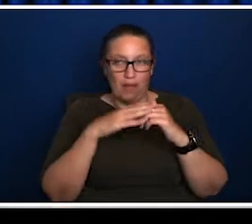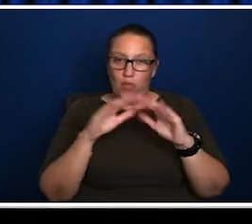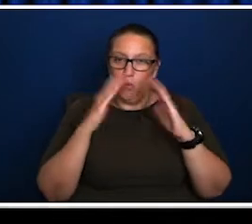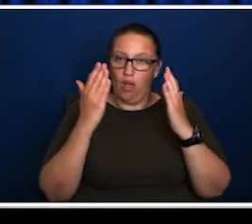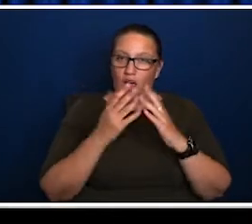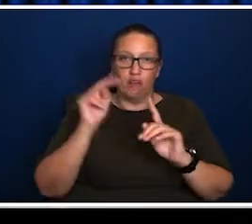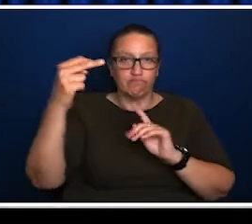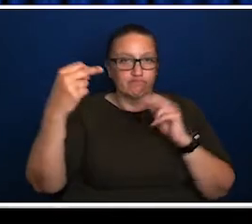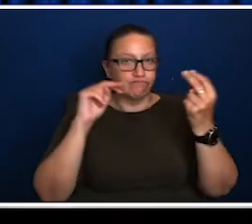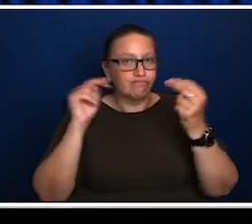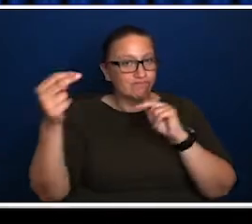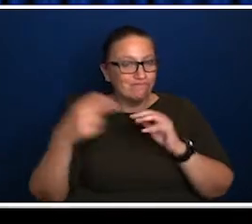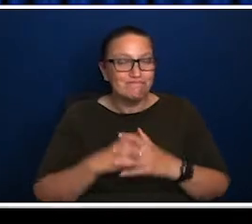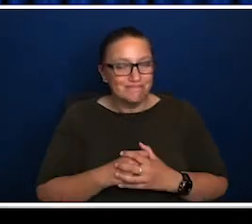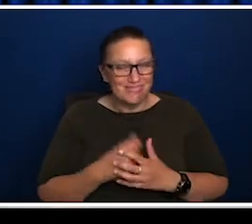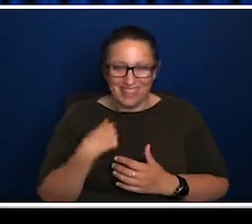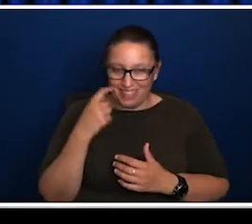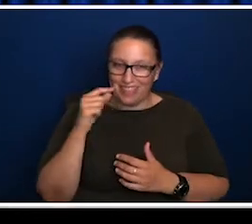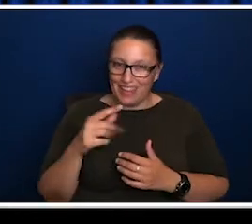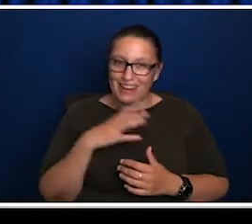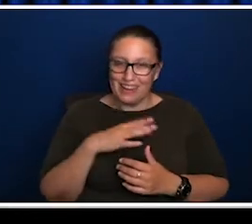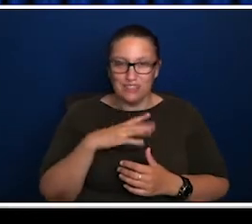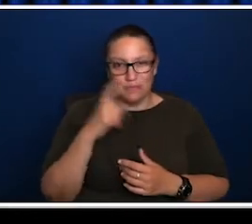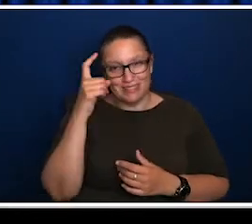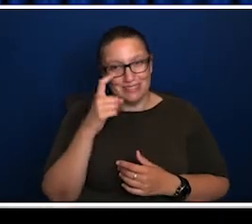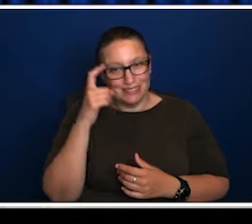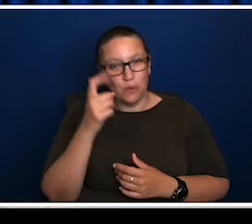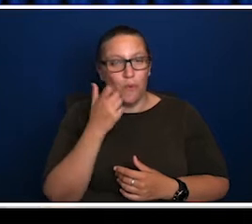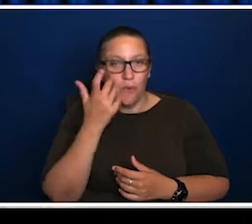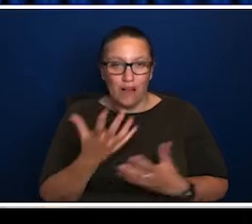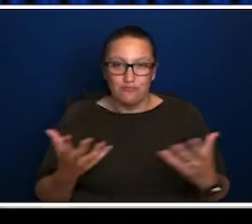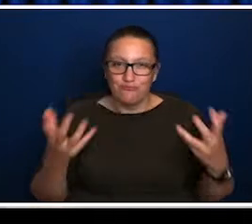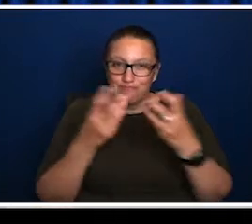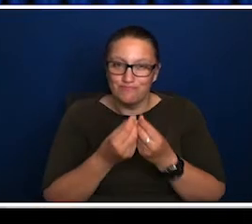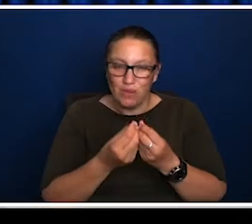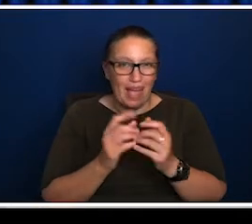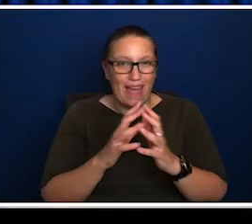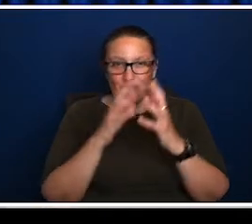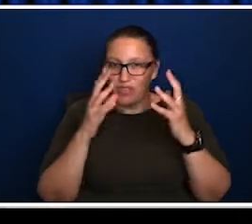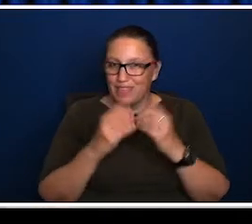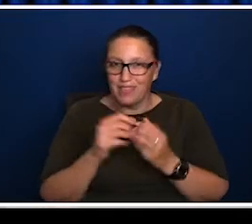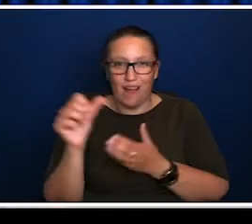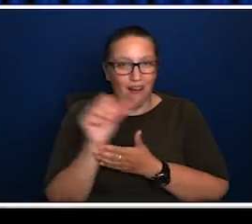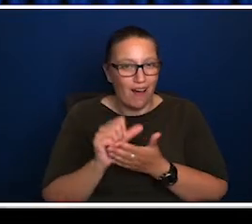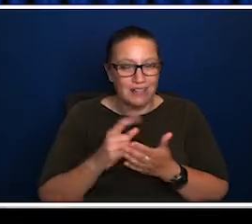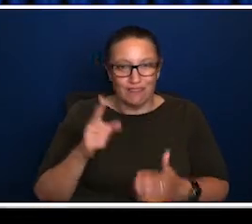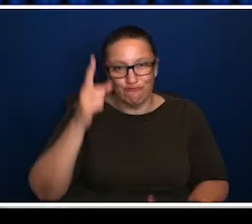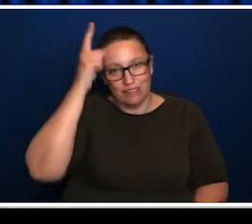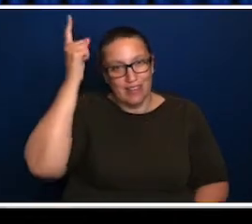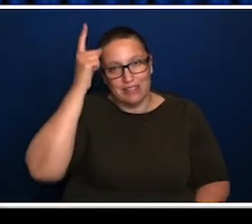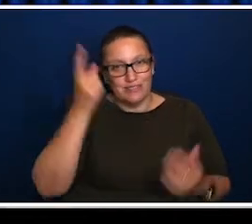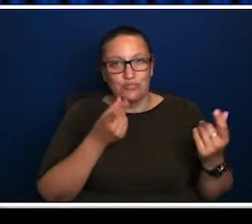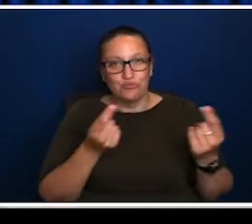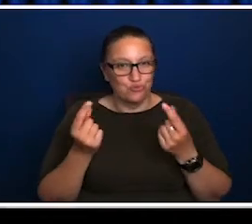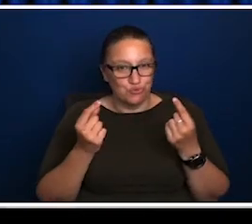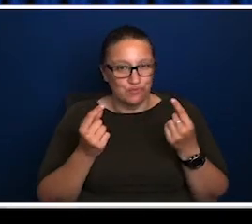soft power and our perception internationally and all those sorts of things. So I think there's, it needs to be considered always in recognition of all